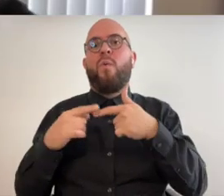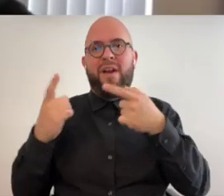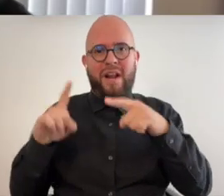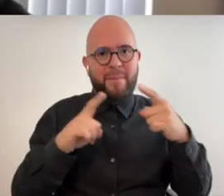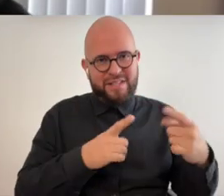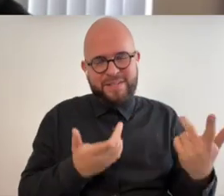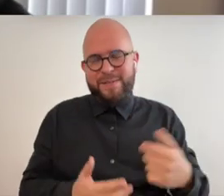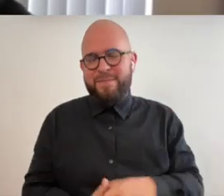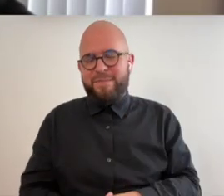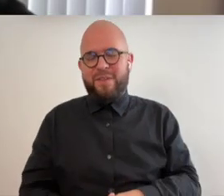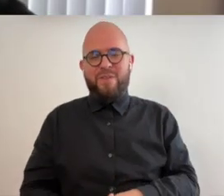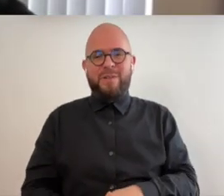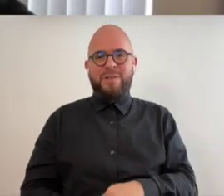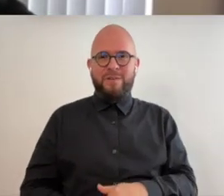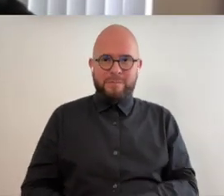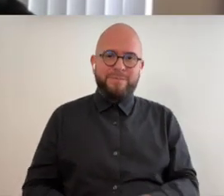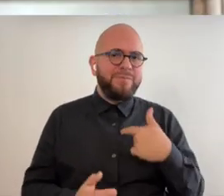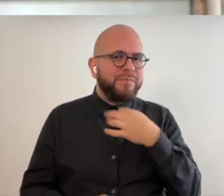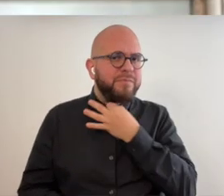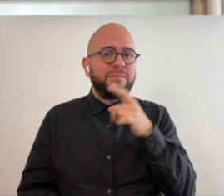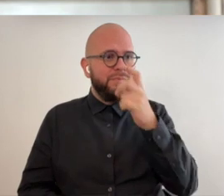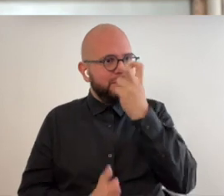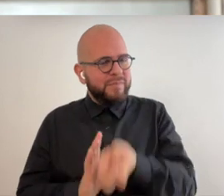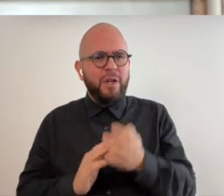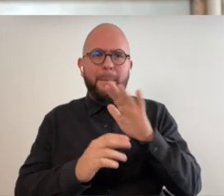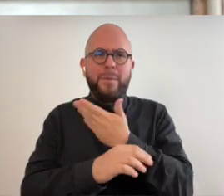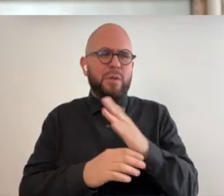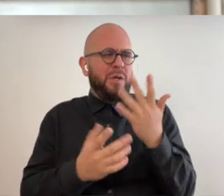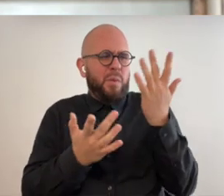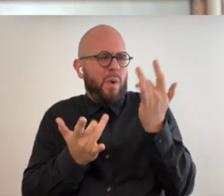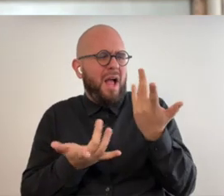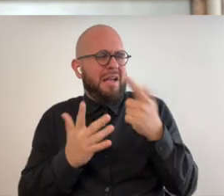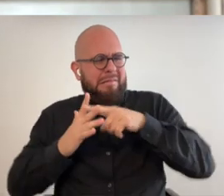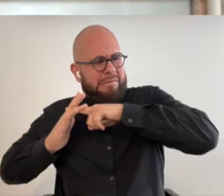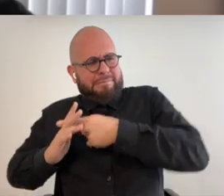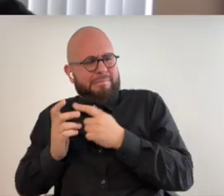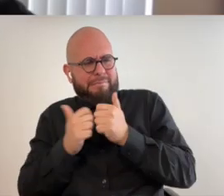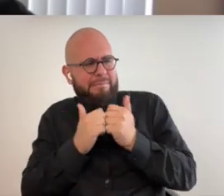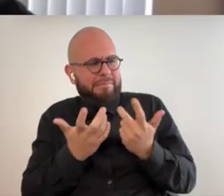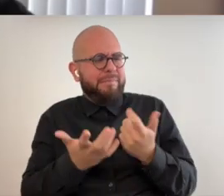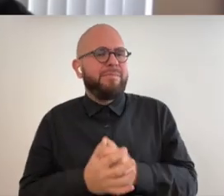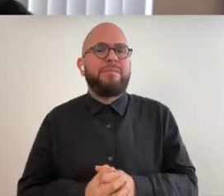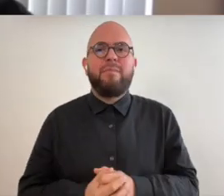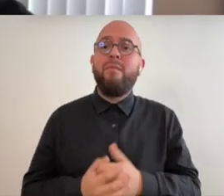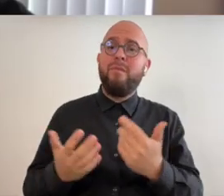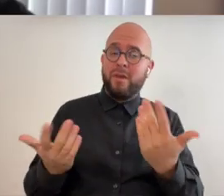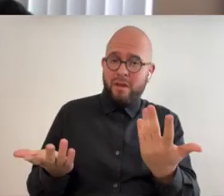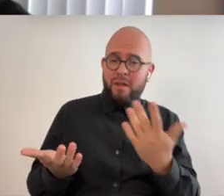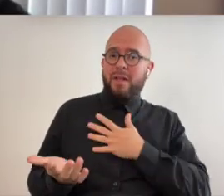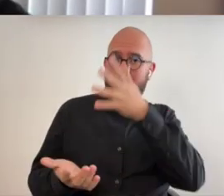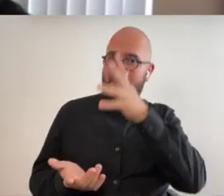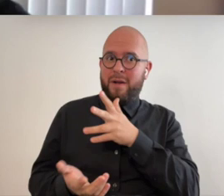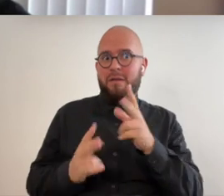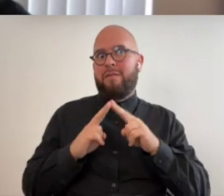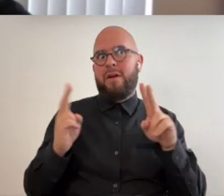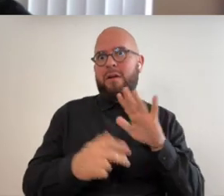that is what got you into music to begin with um i have my parents were